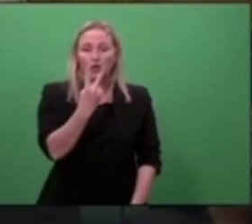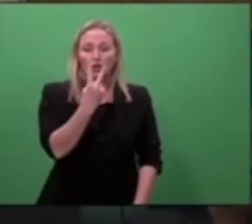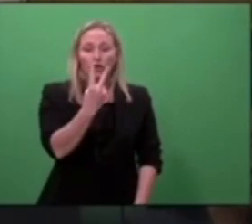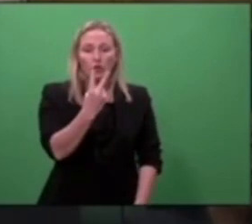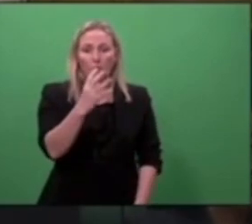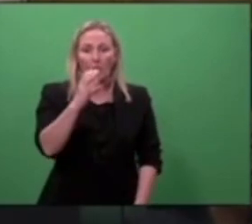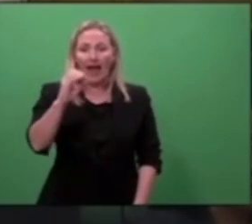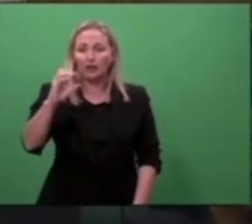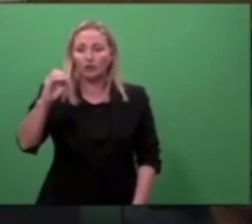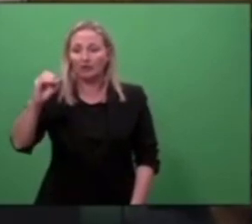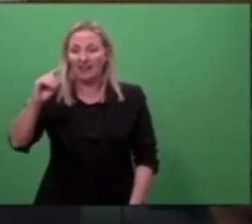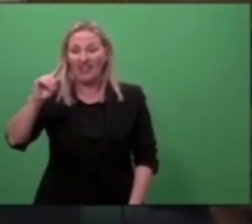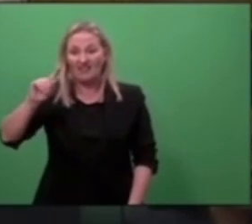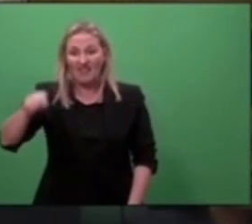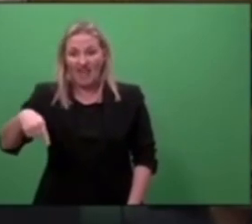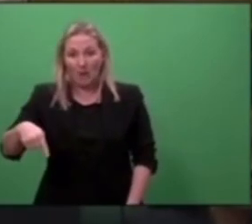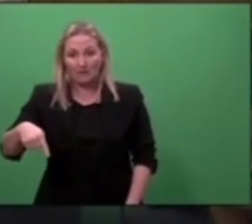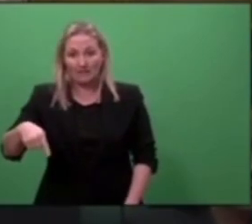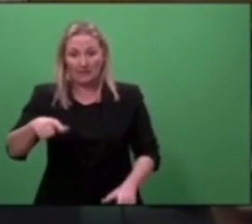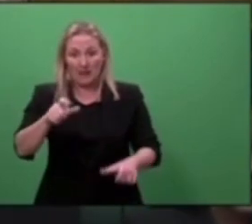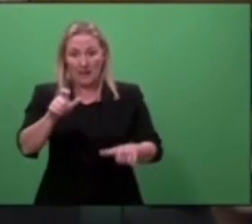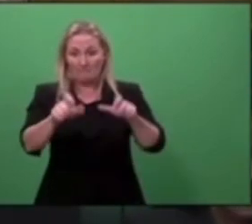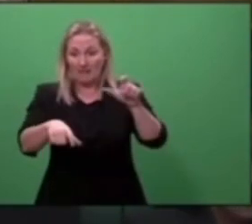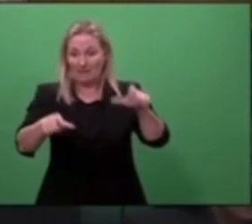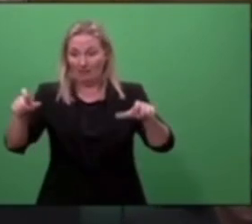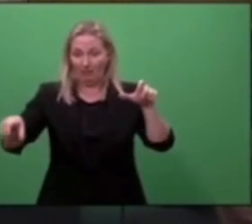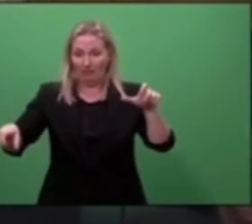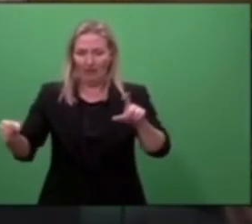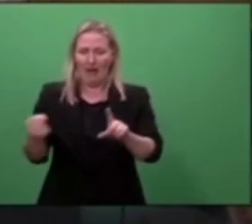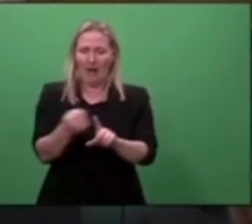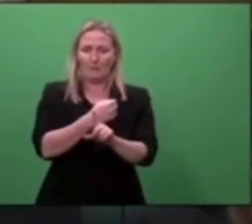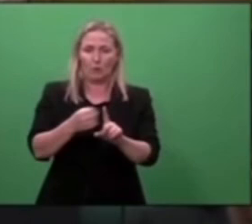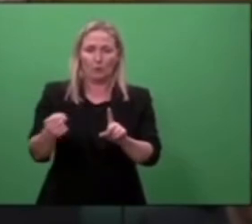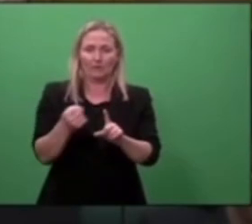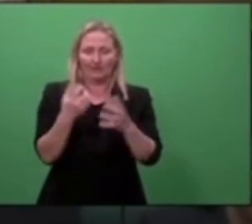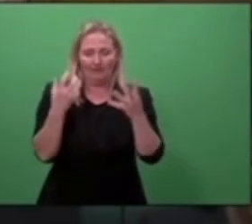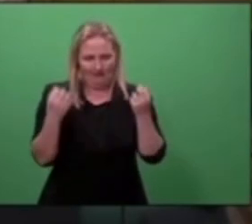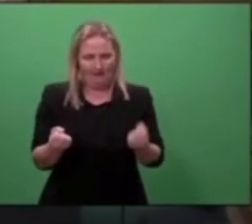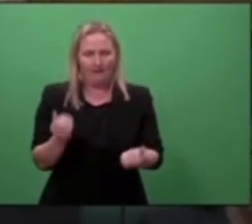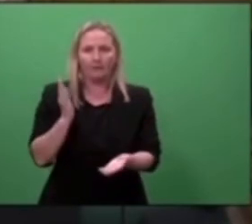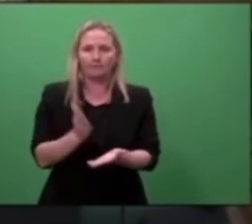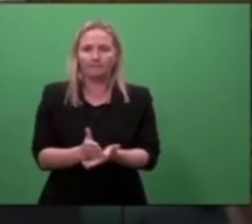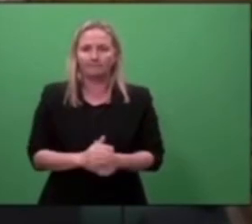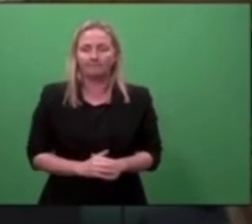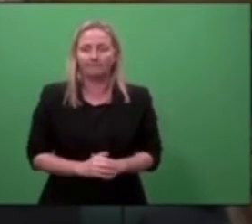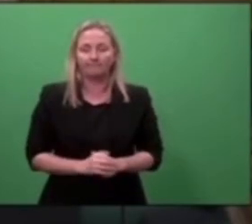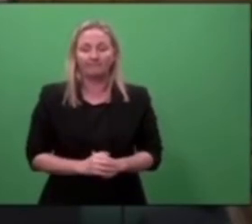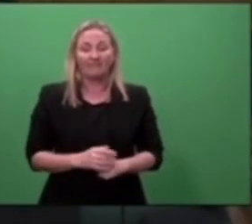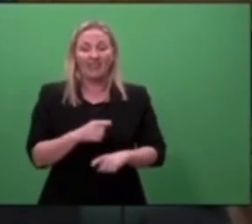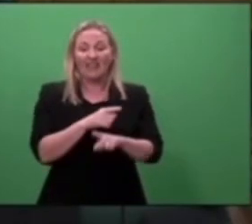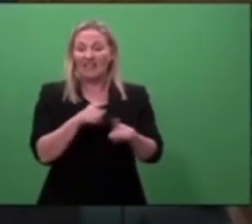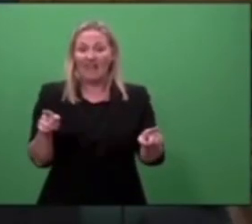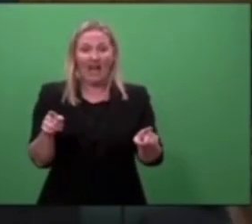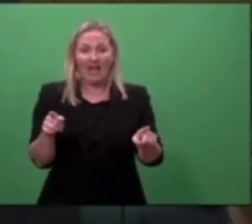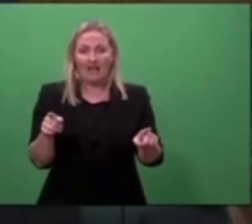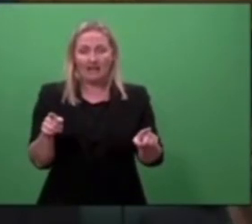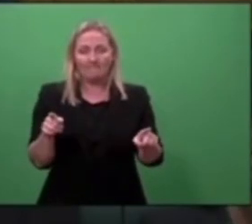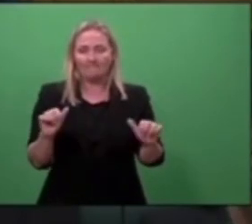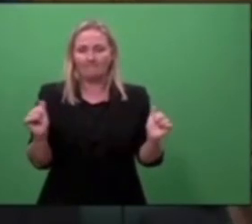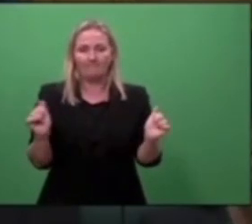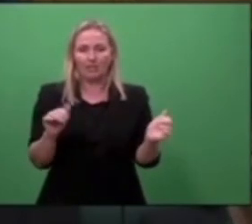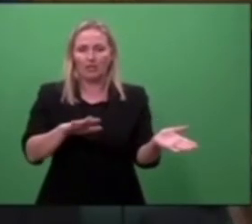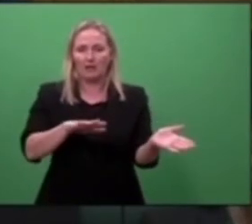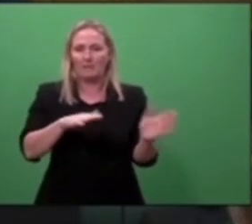that we know about who were abused, who did not get to see this day because they passed